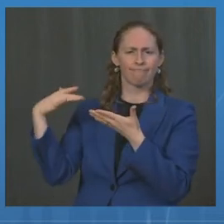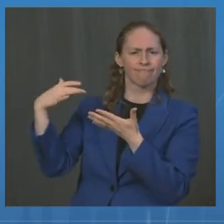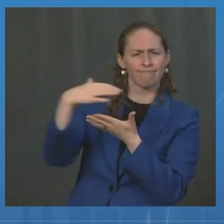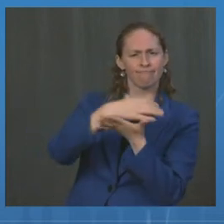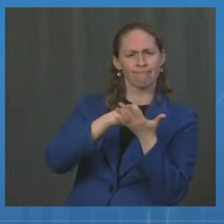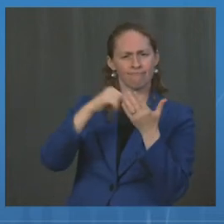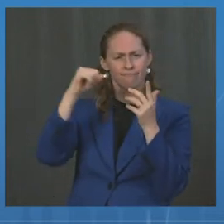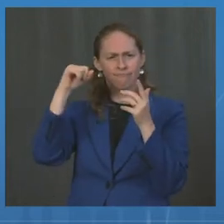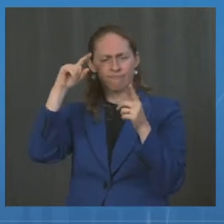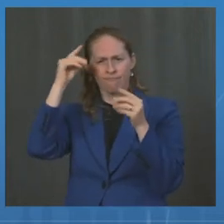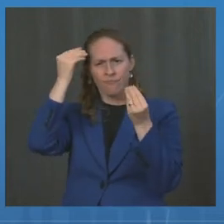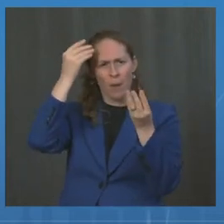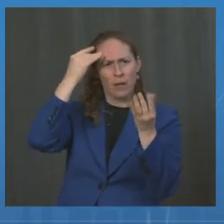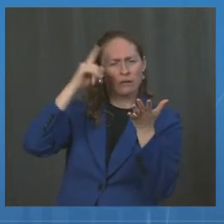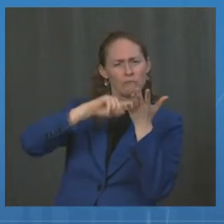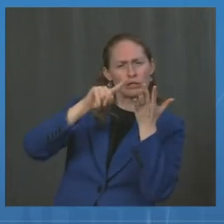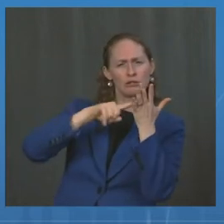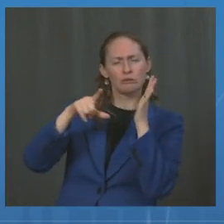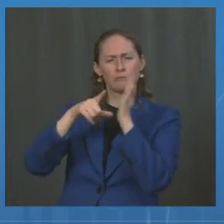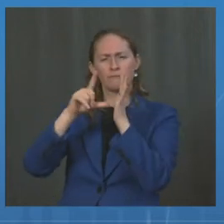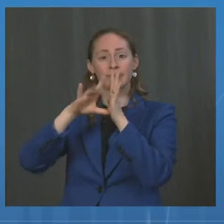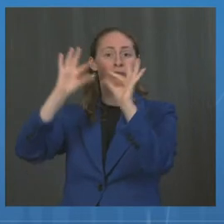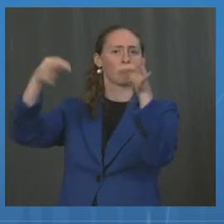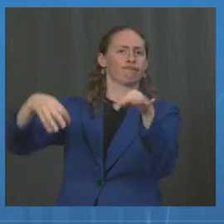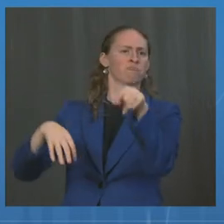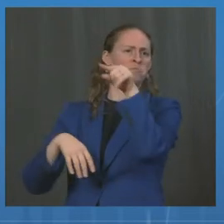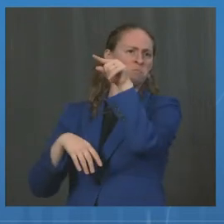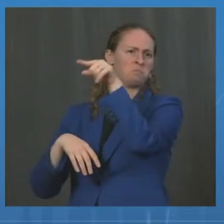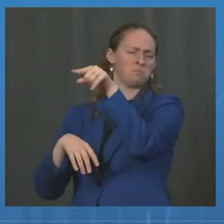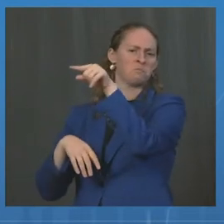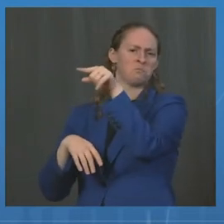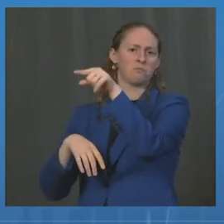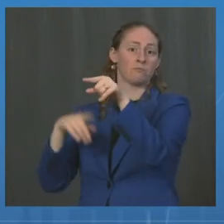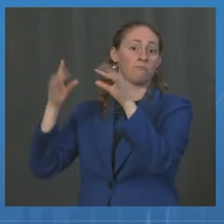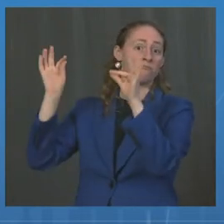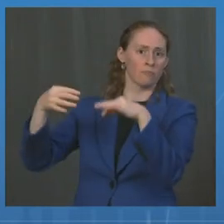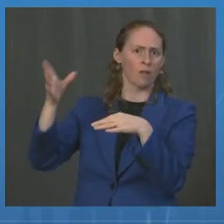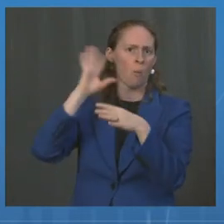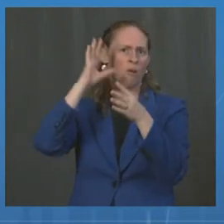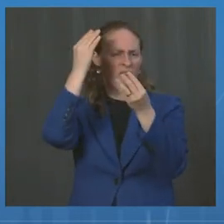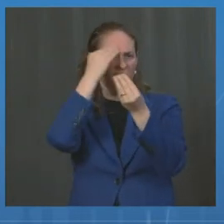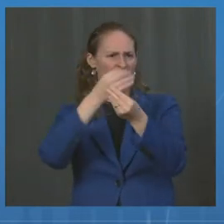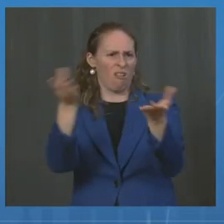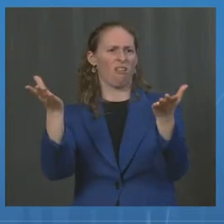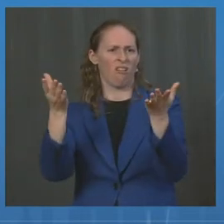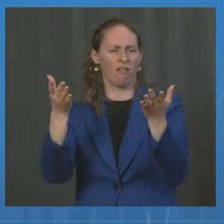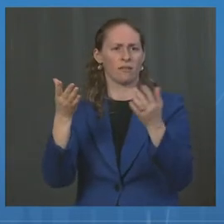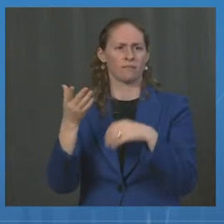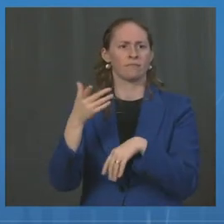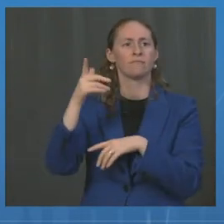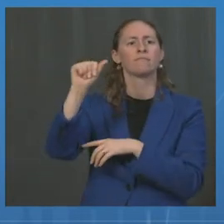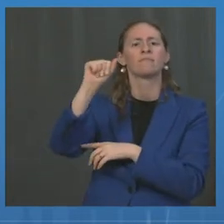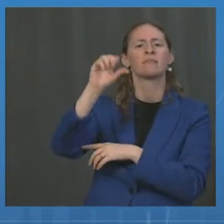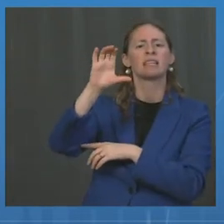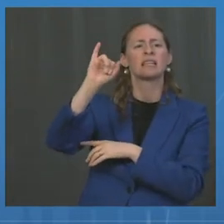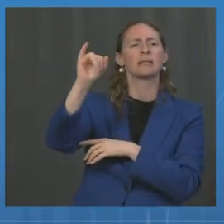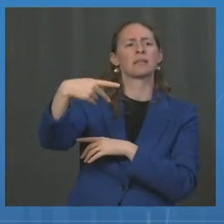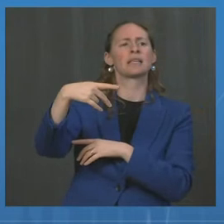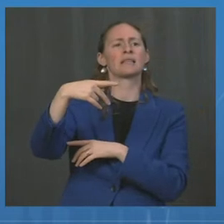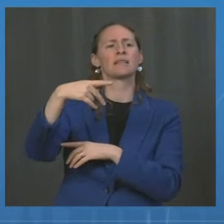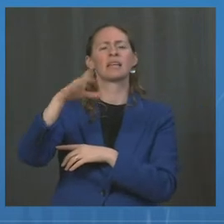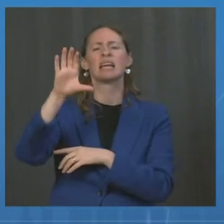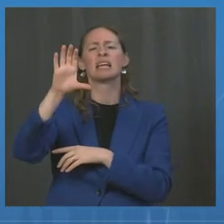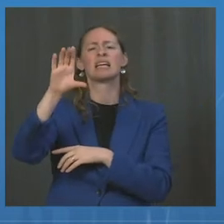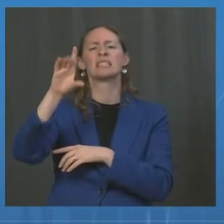a determination and then ultimately a recommendation from the ACIP to the CDC so that it's recommended.